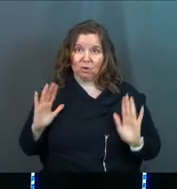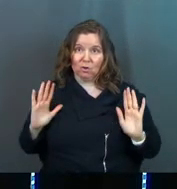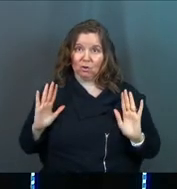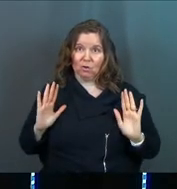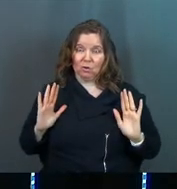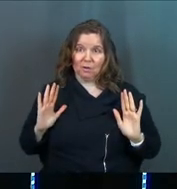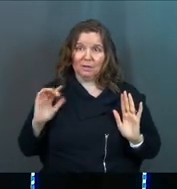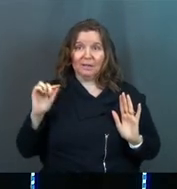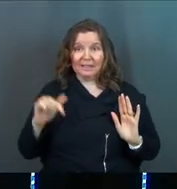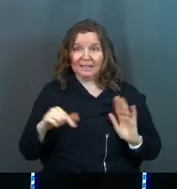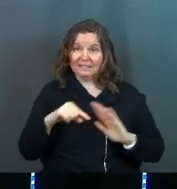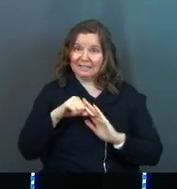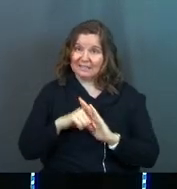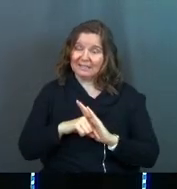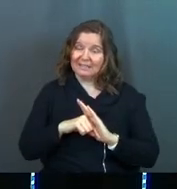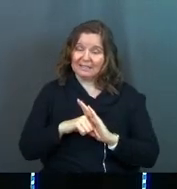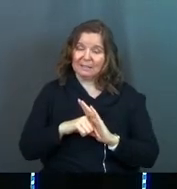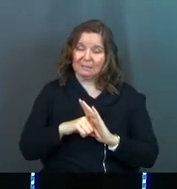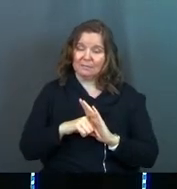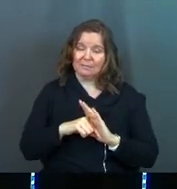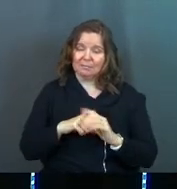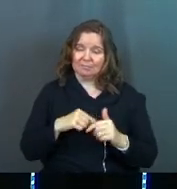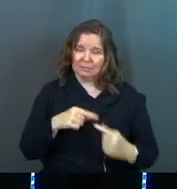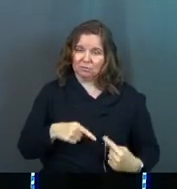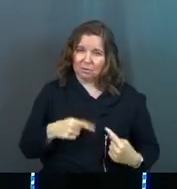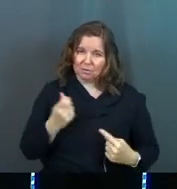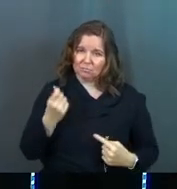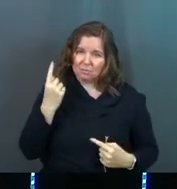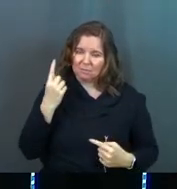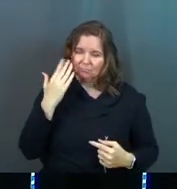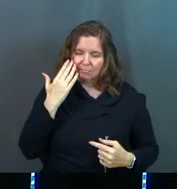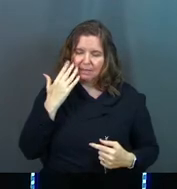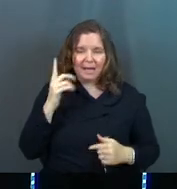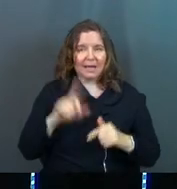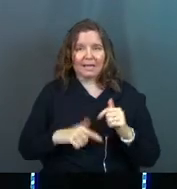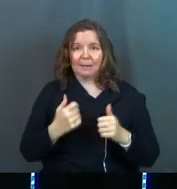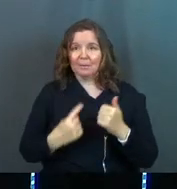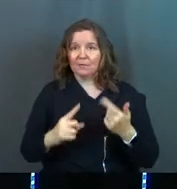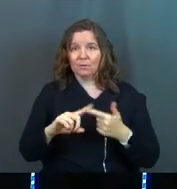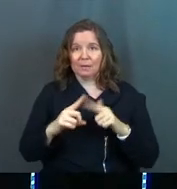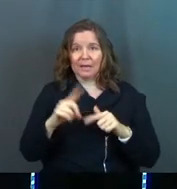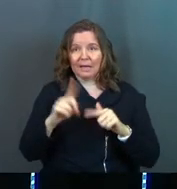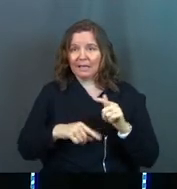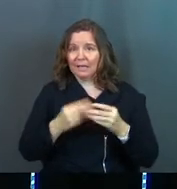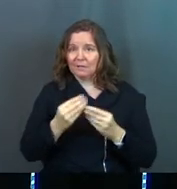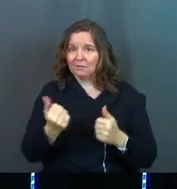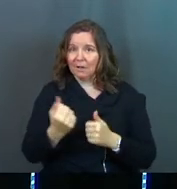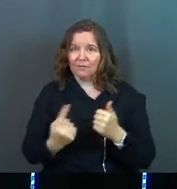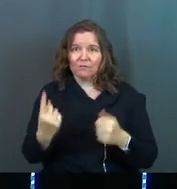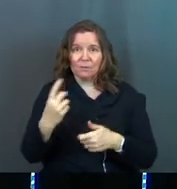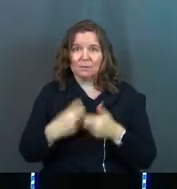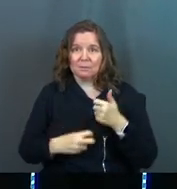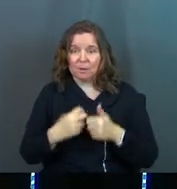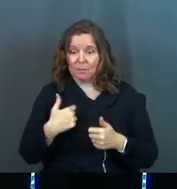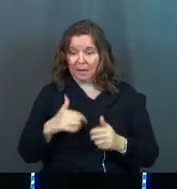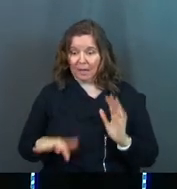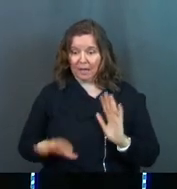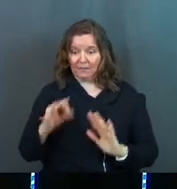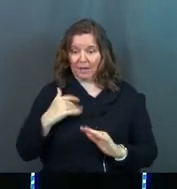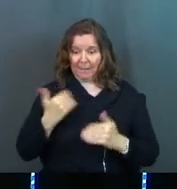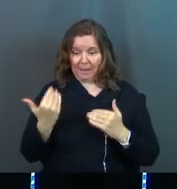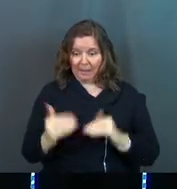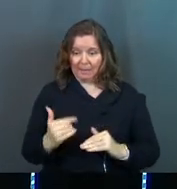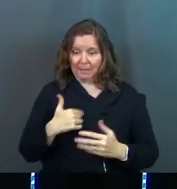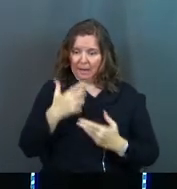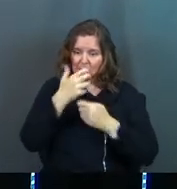This is deep waters, I know. I can't be everyone's friend. I can't solve everyone's problems. And when I find my